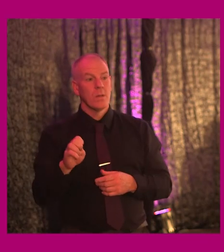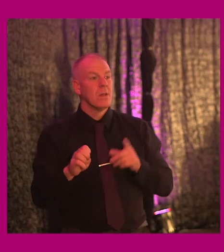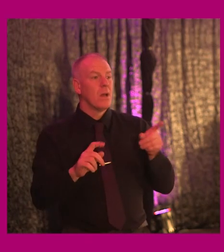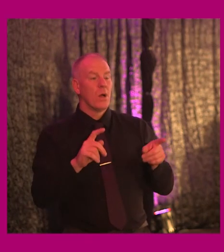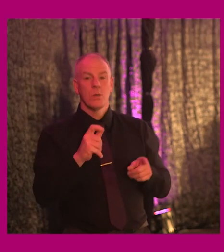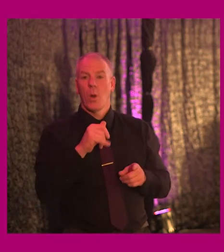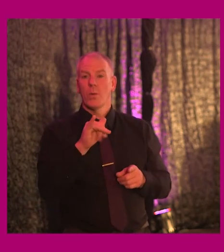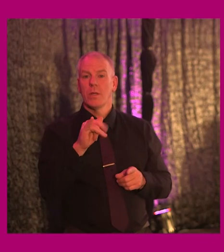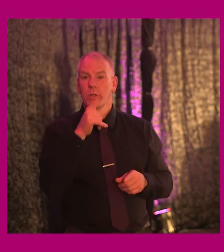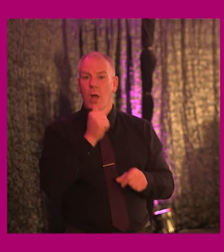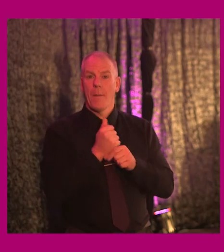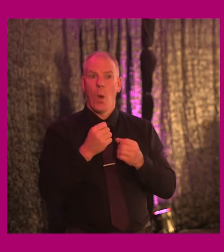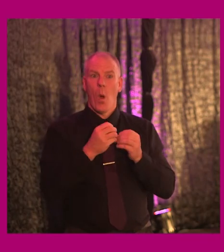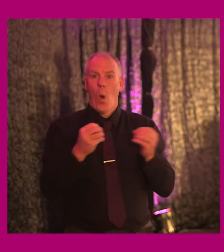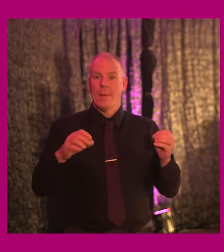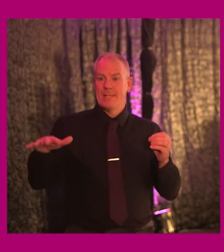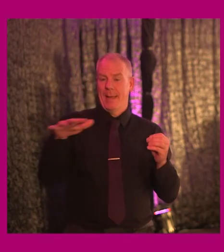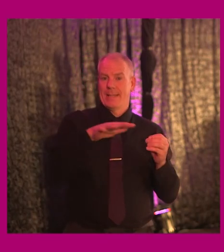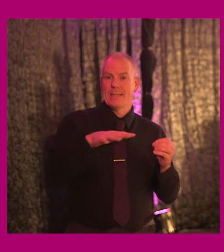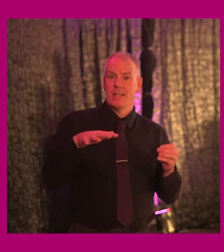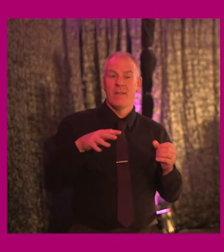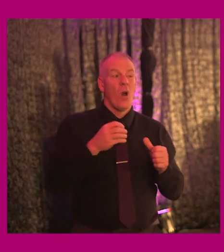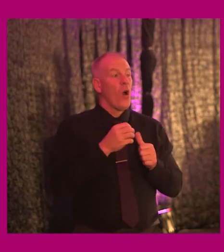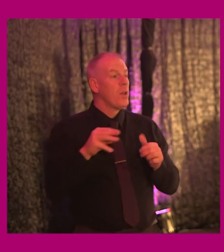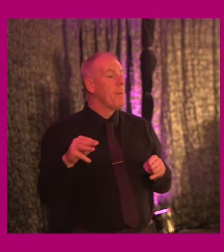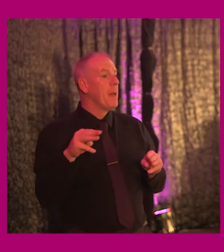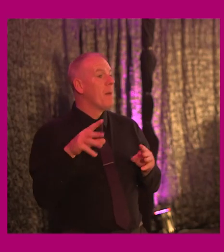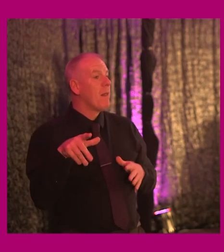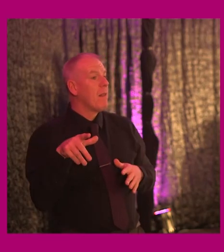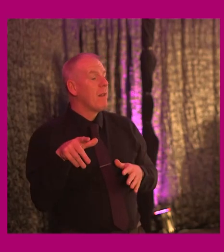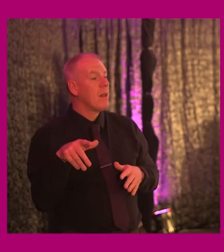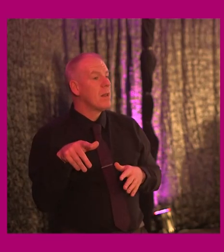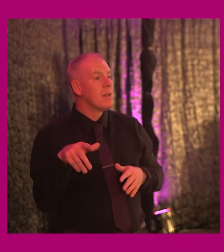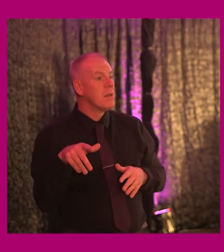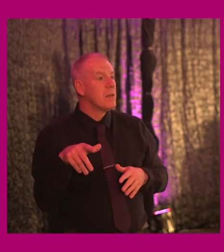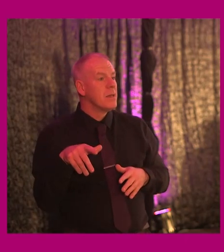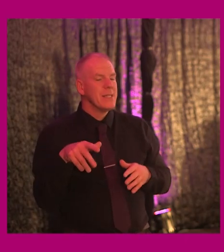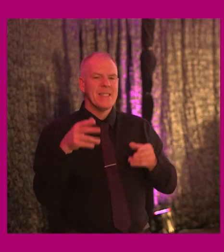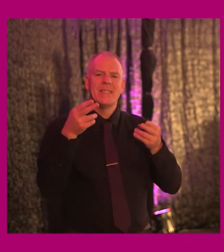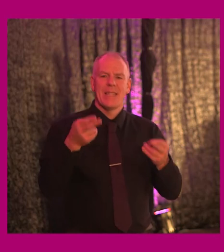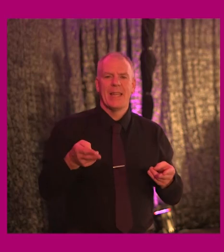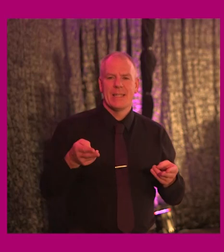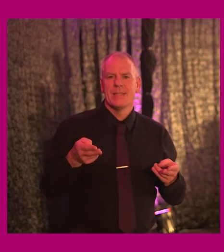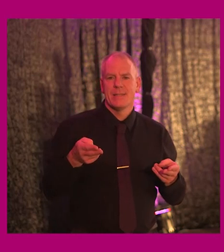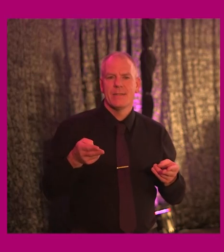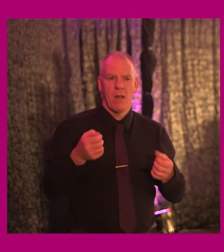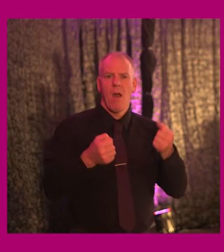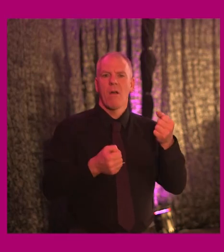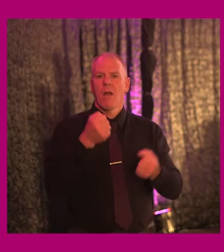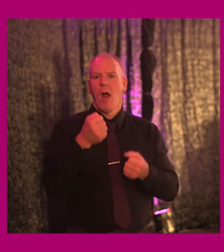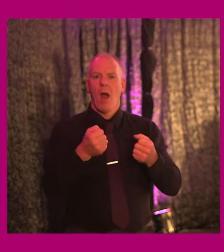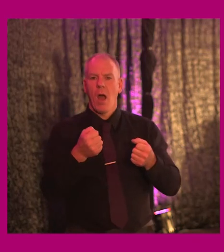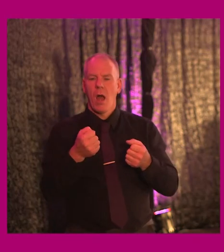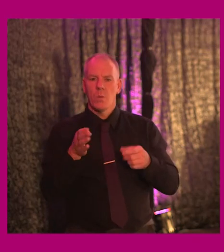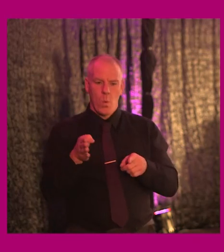about open spaces. For other people, there's a need for cars to get